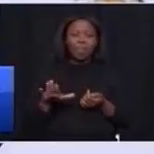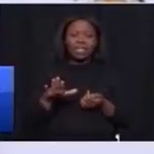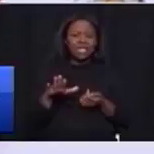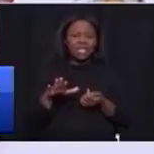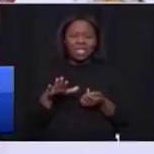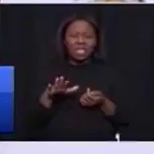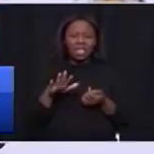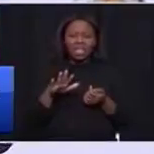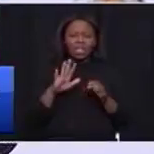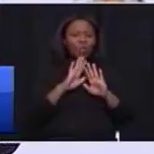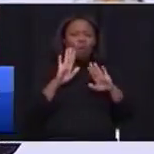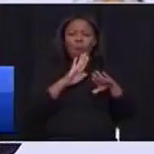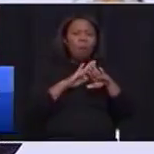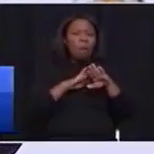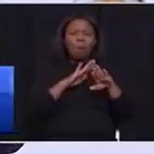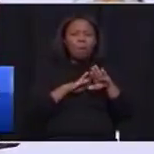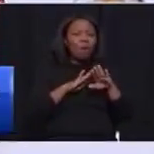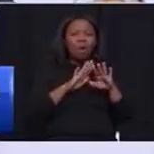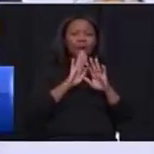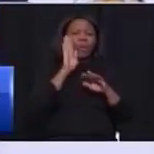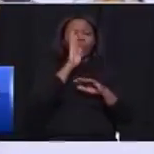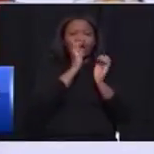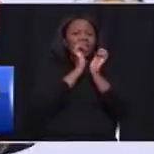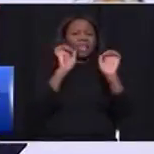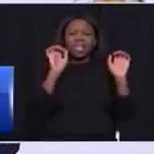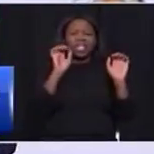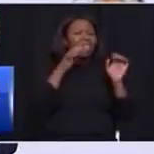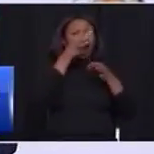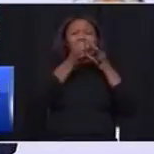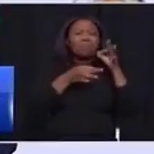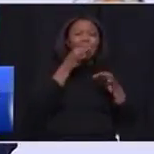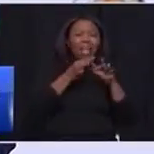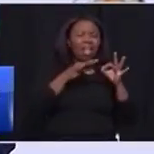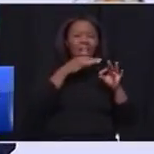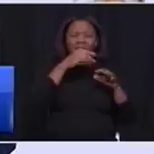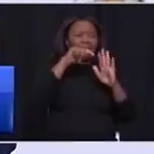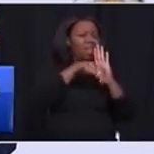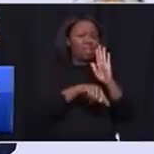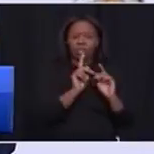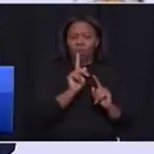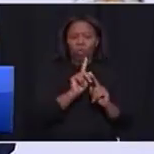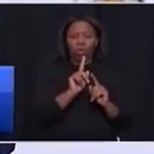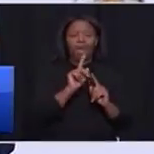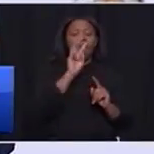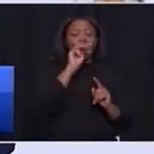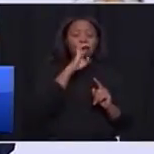more bureaucratic delays. No more explanations. MEC Maile.